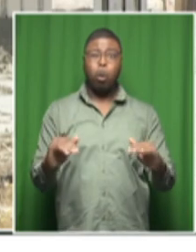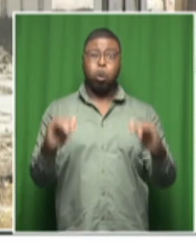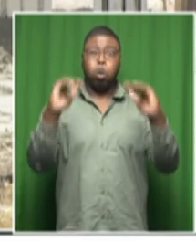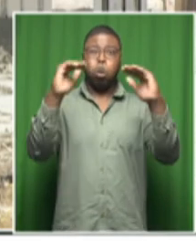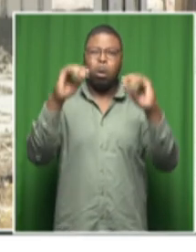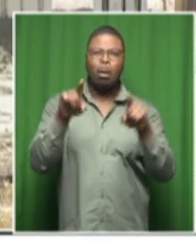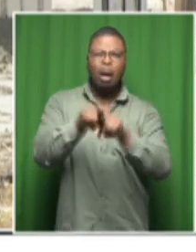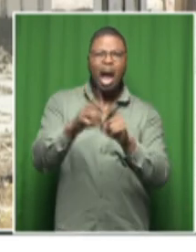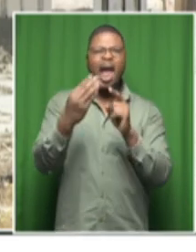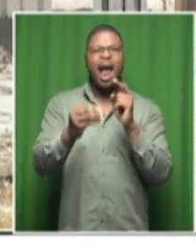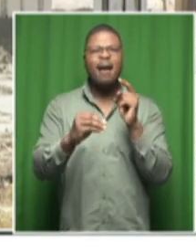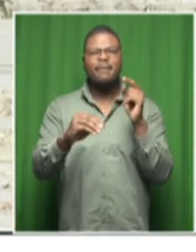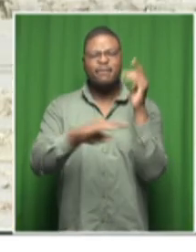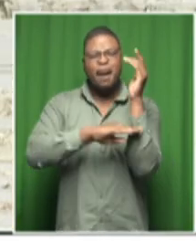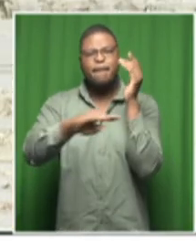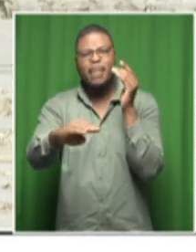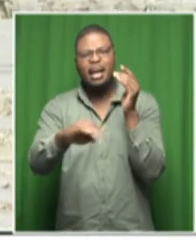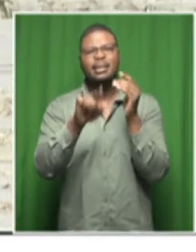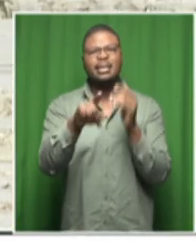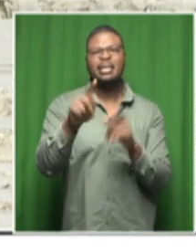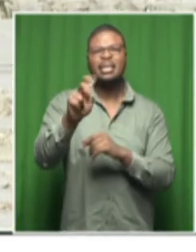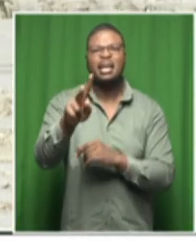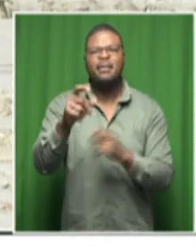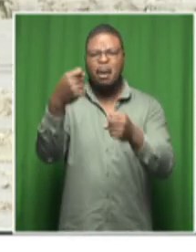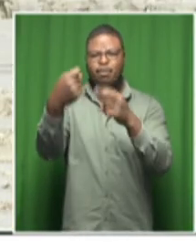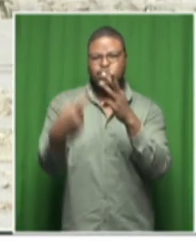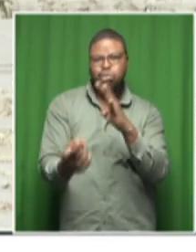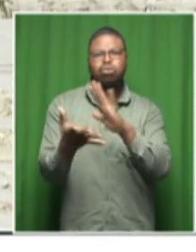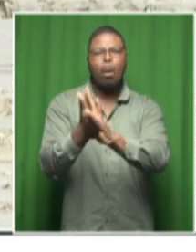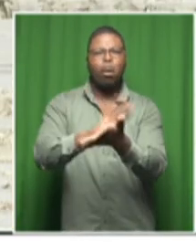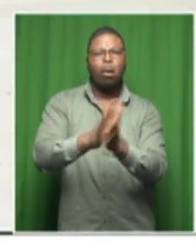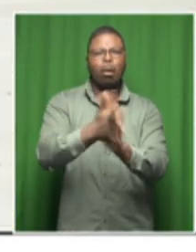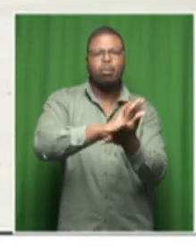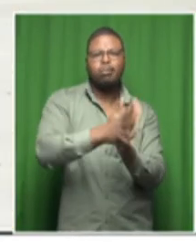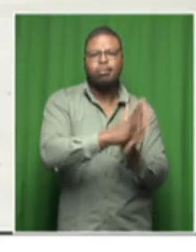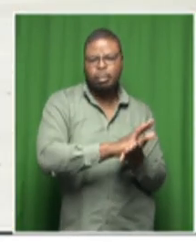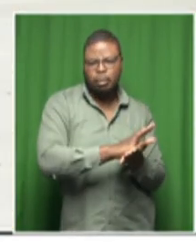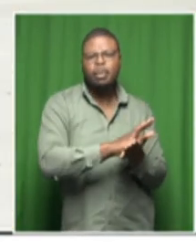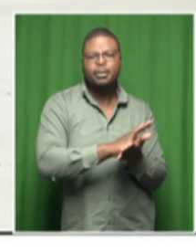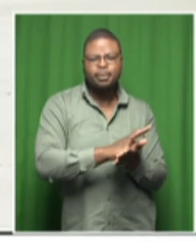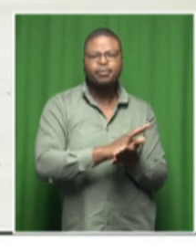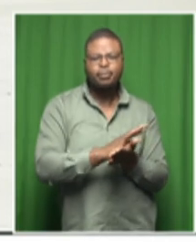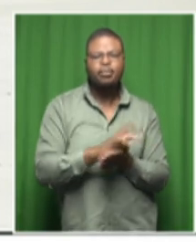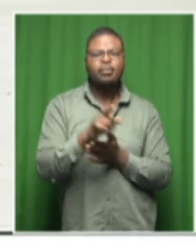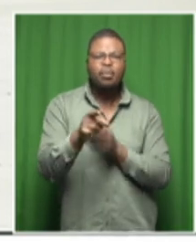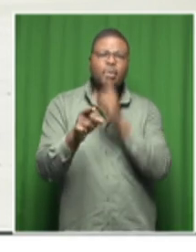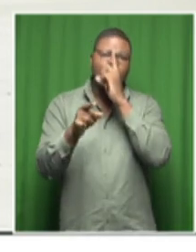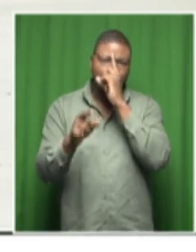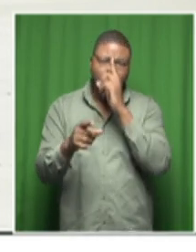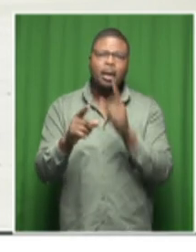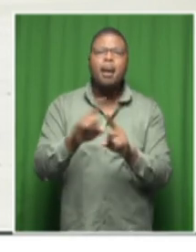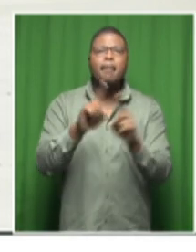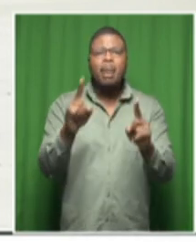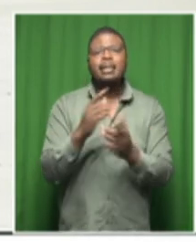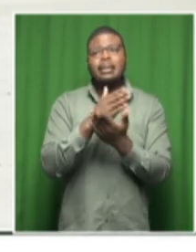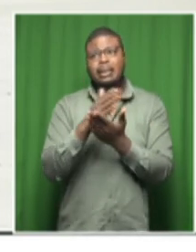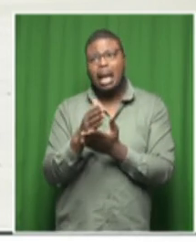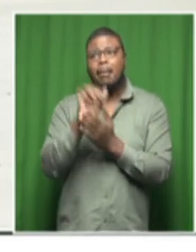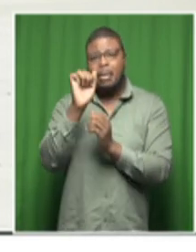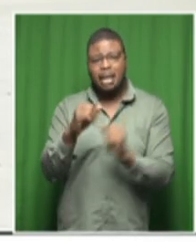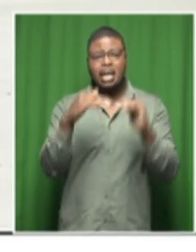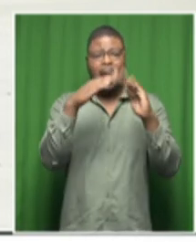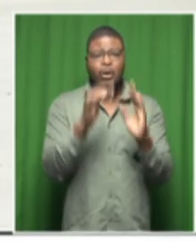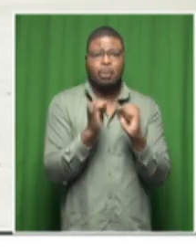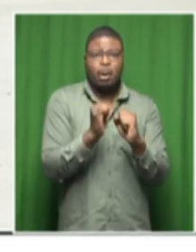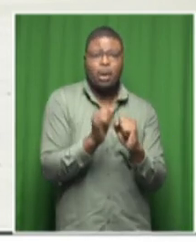and you have others that you would have a damage that you know only to property but there is mud